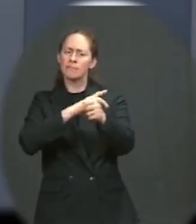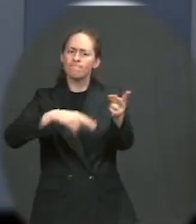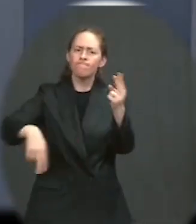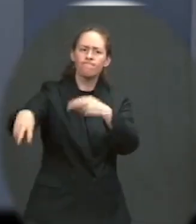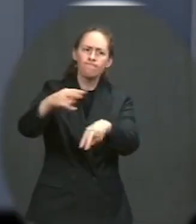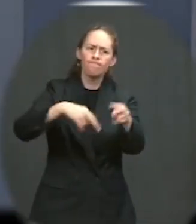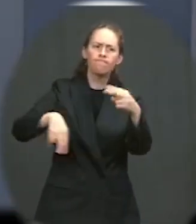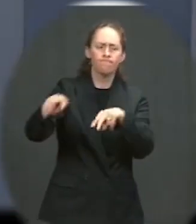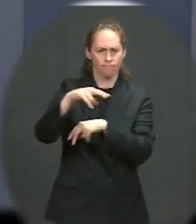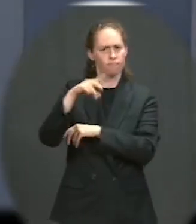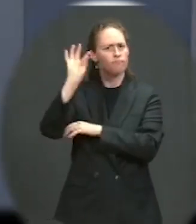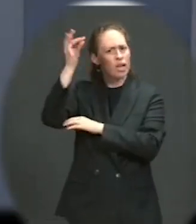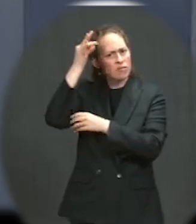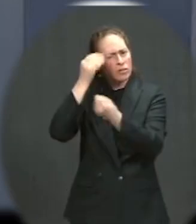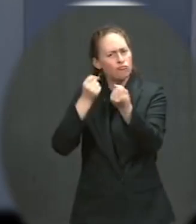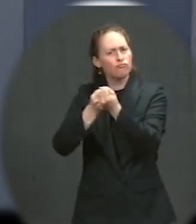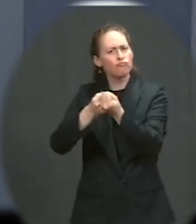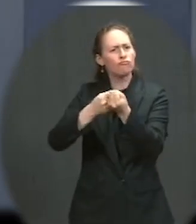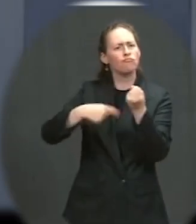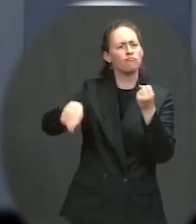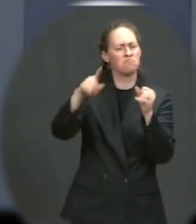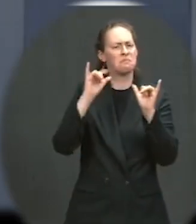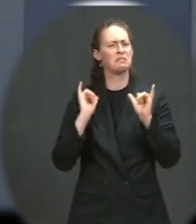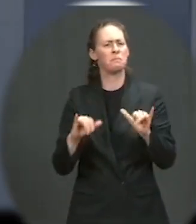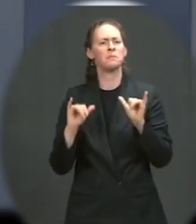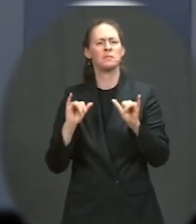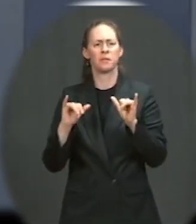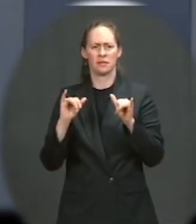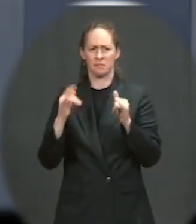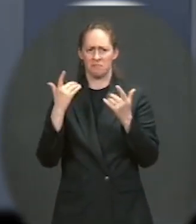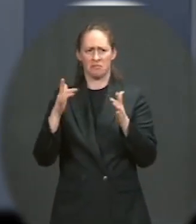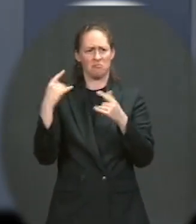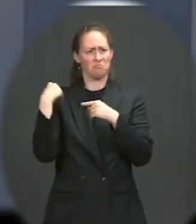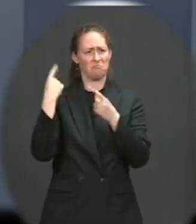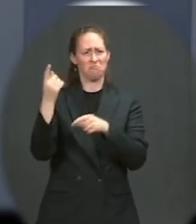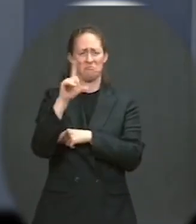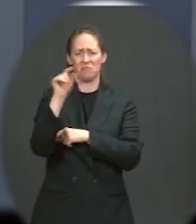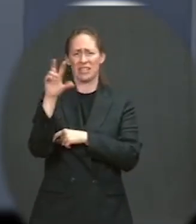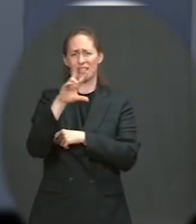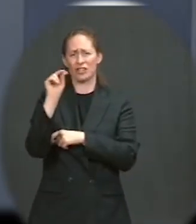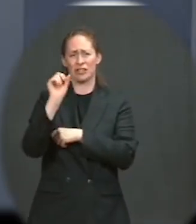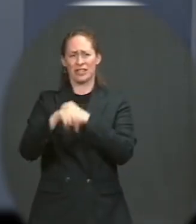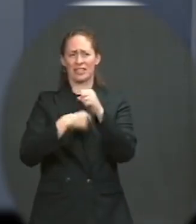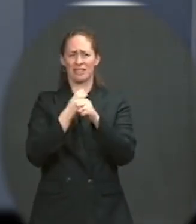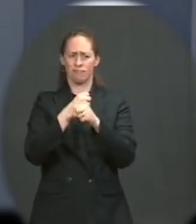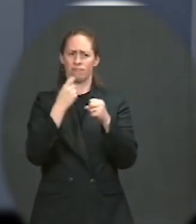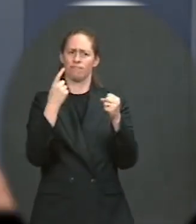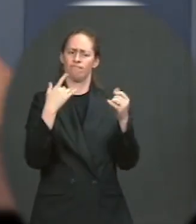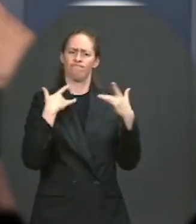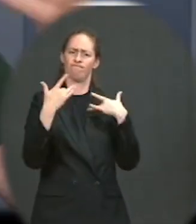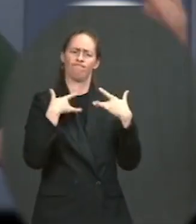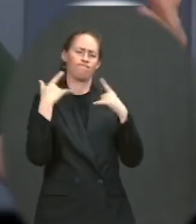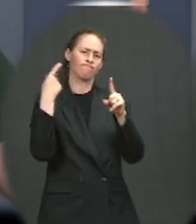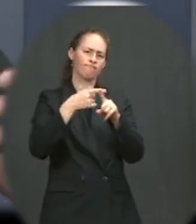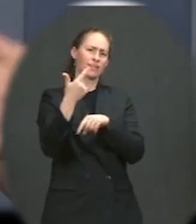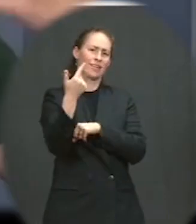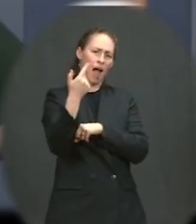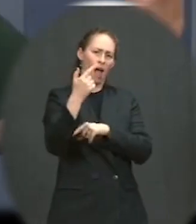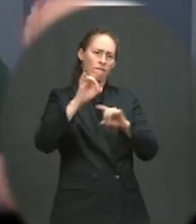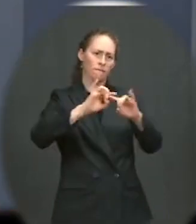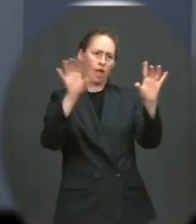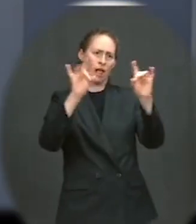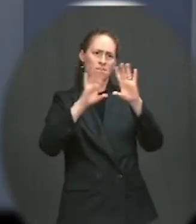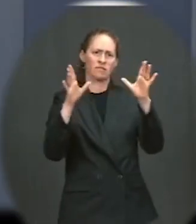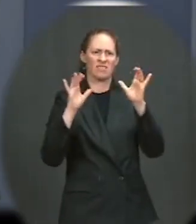been a longtime advocate for decades and leader on addressing gun violence. So this is actually a continuity of